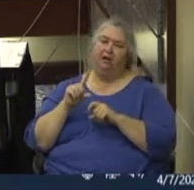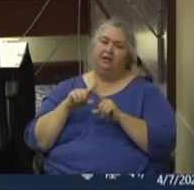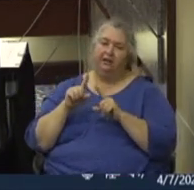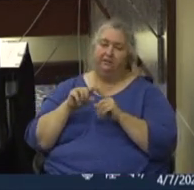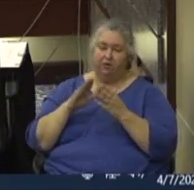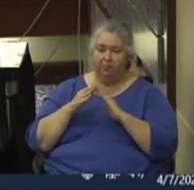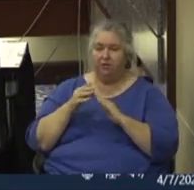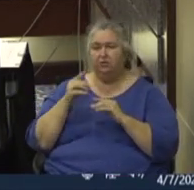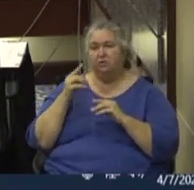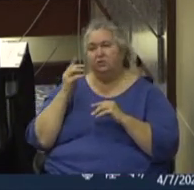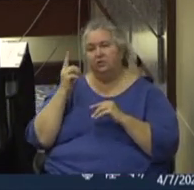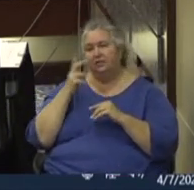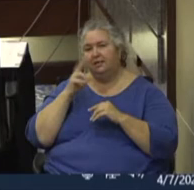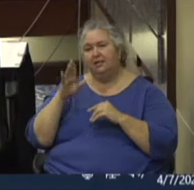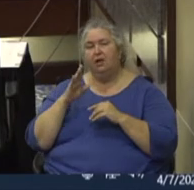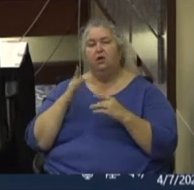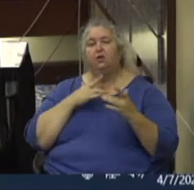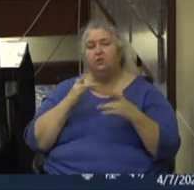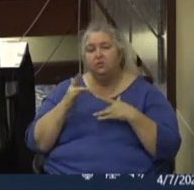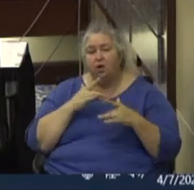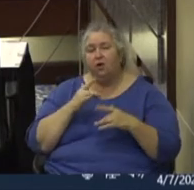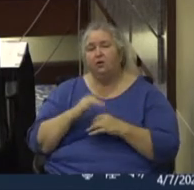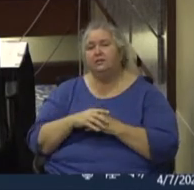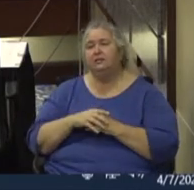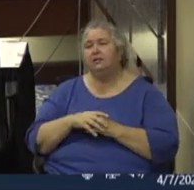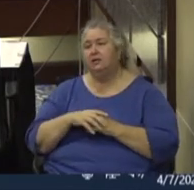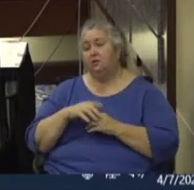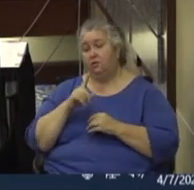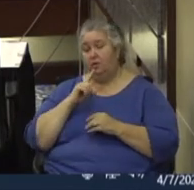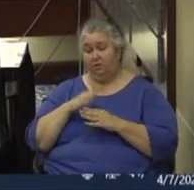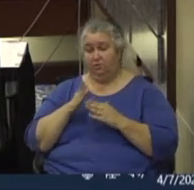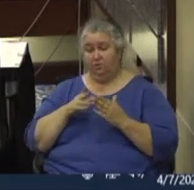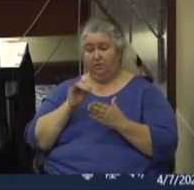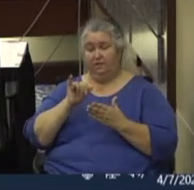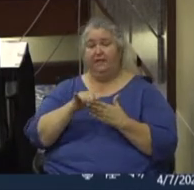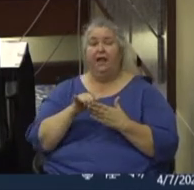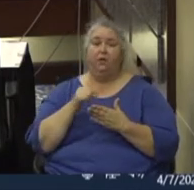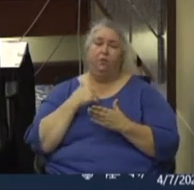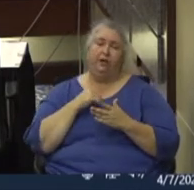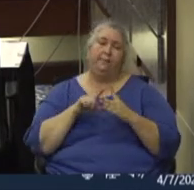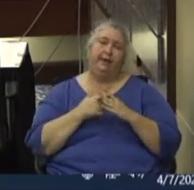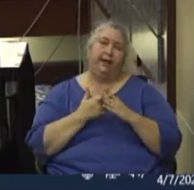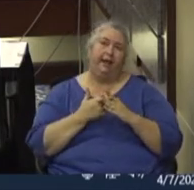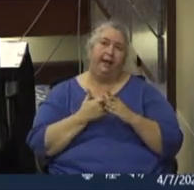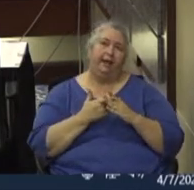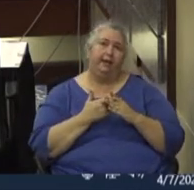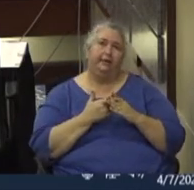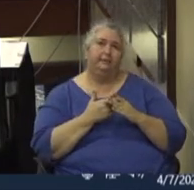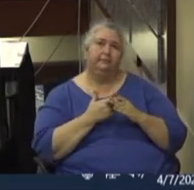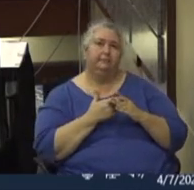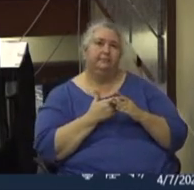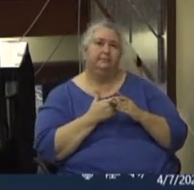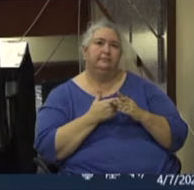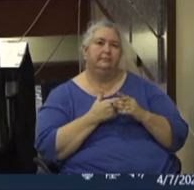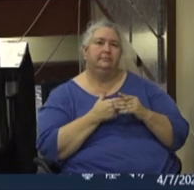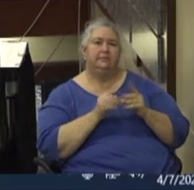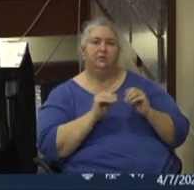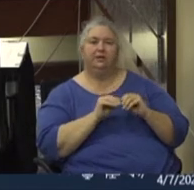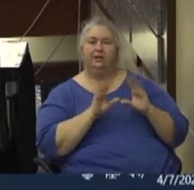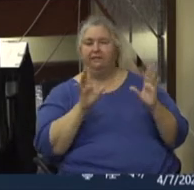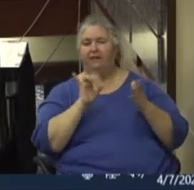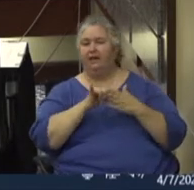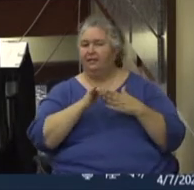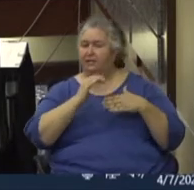concerns. And, um, so as a result of that, we began, um, to clarify this